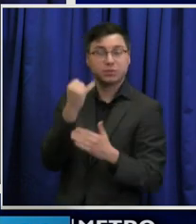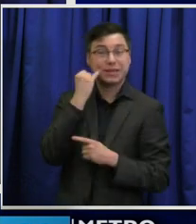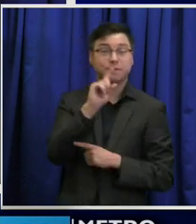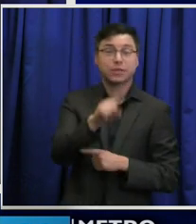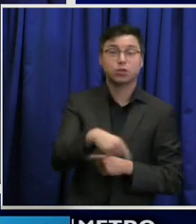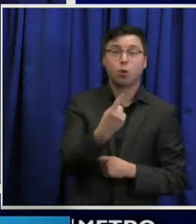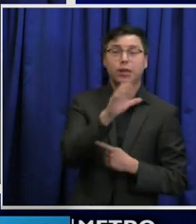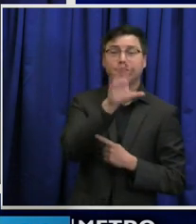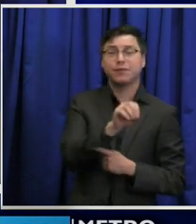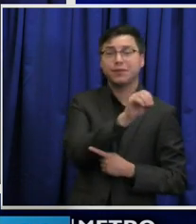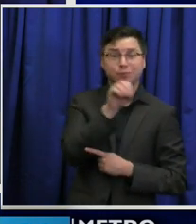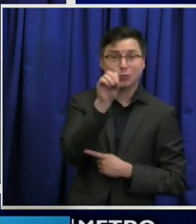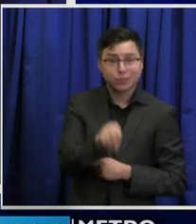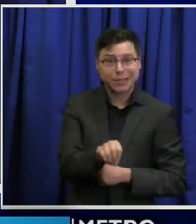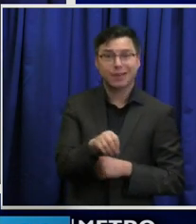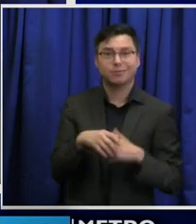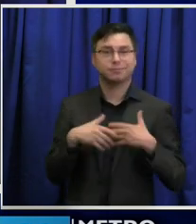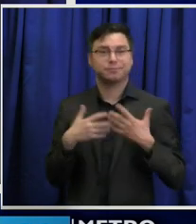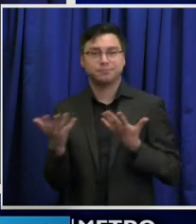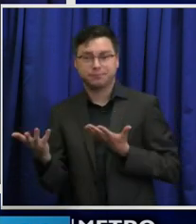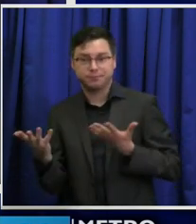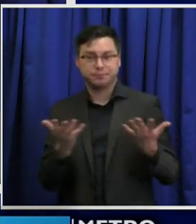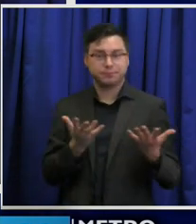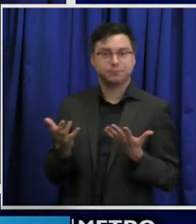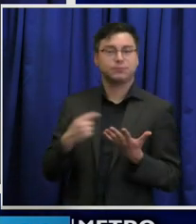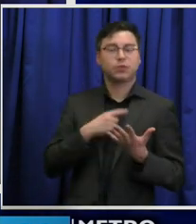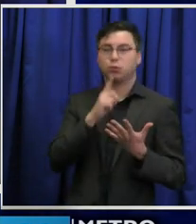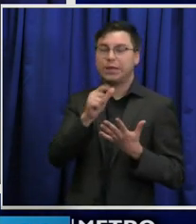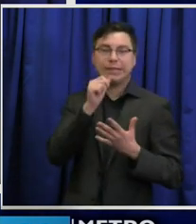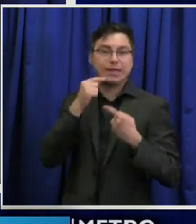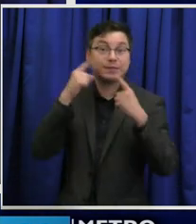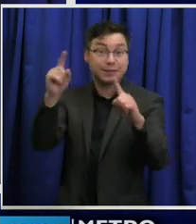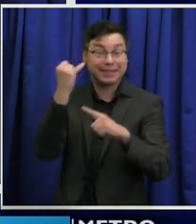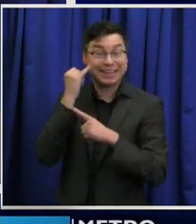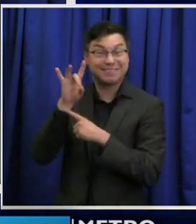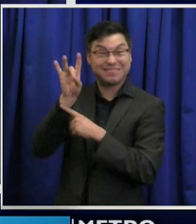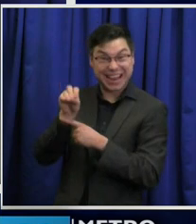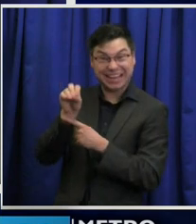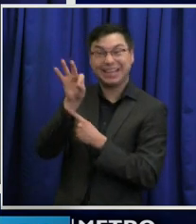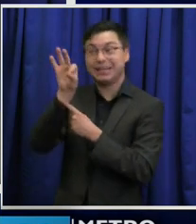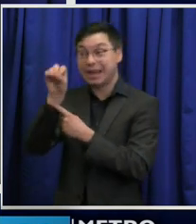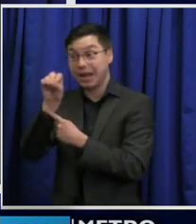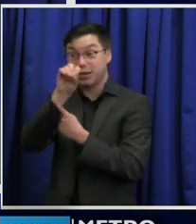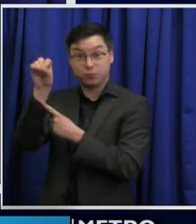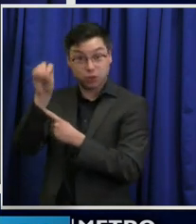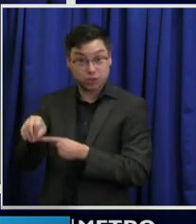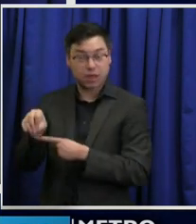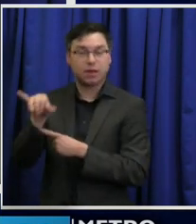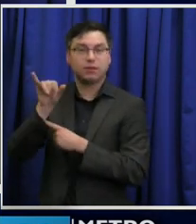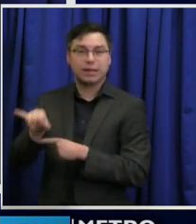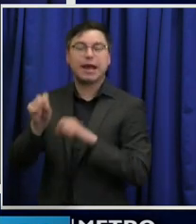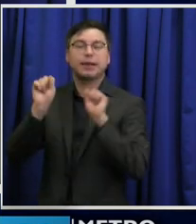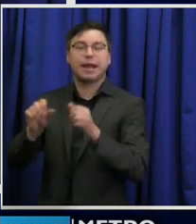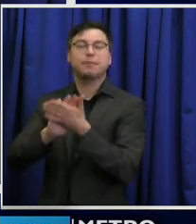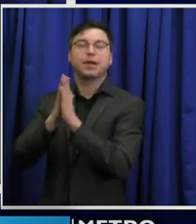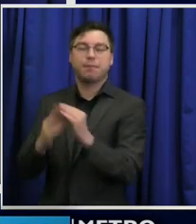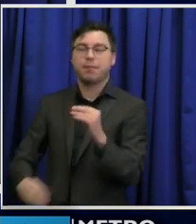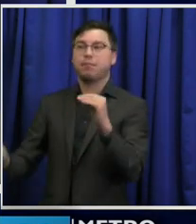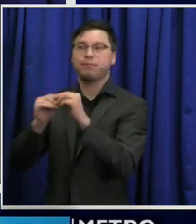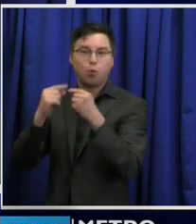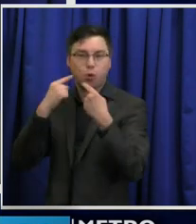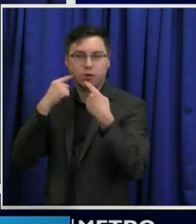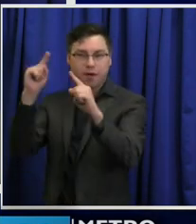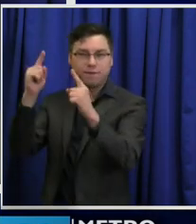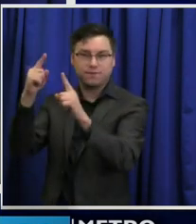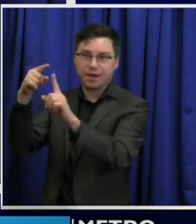that's working at a relatively poor level. If it's 80 or 90%, that works extremely effectively. And that's why